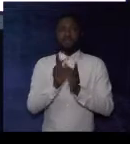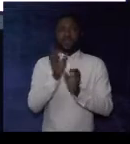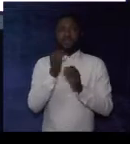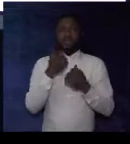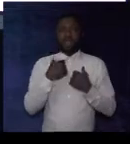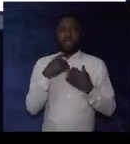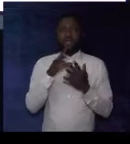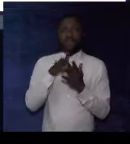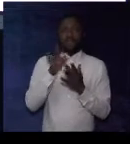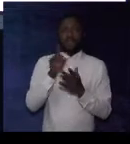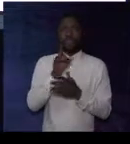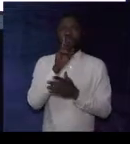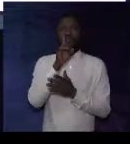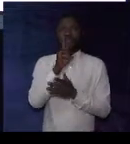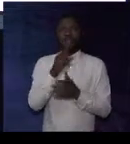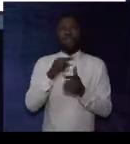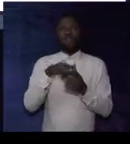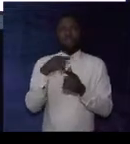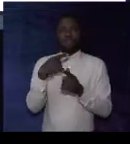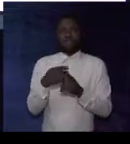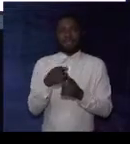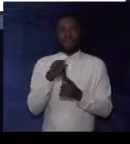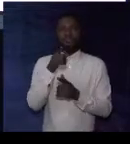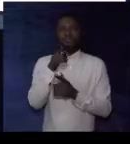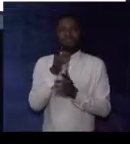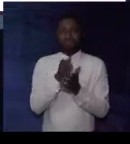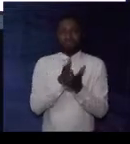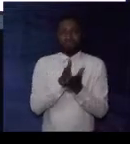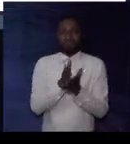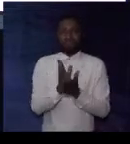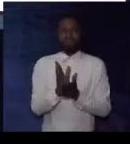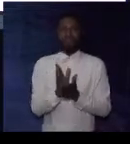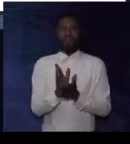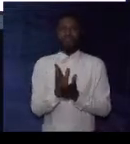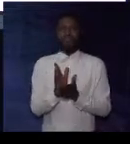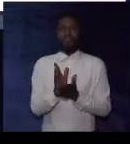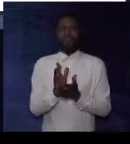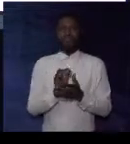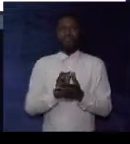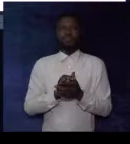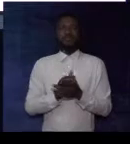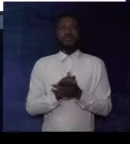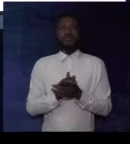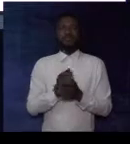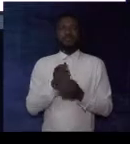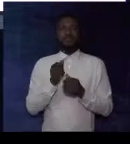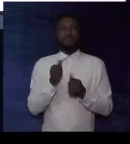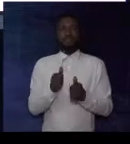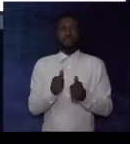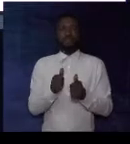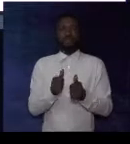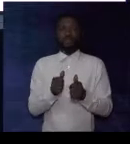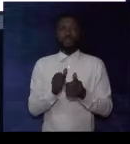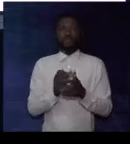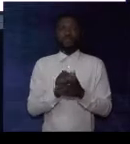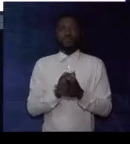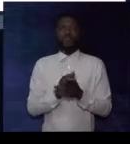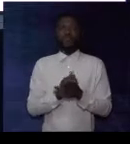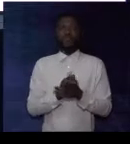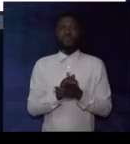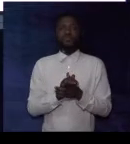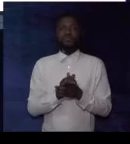If you have chosen one, then take it. You're correct. Good job, you.